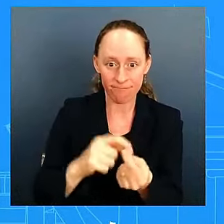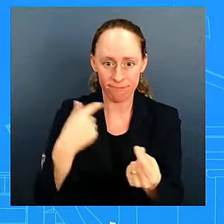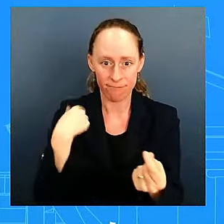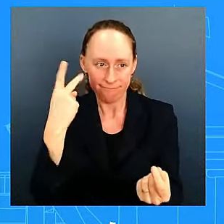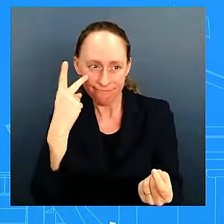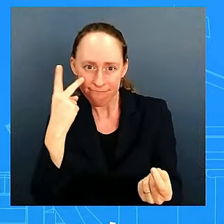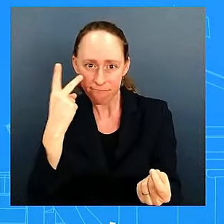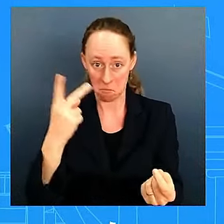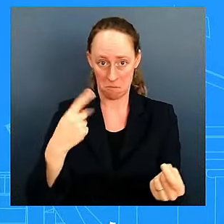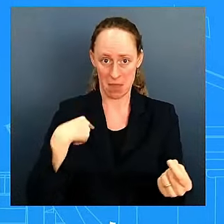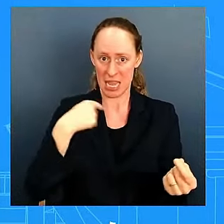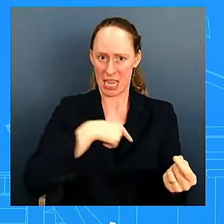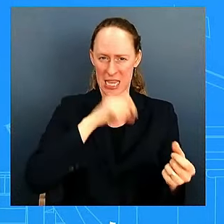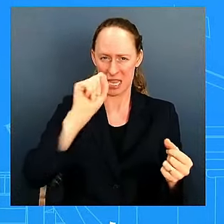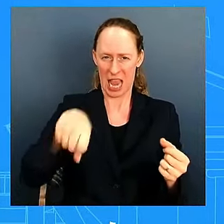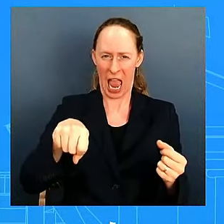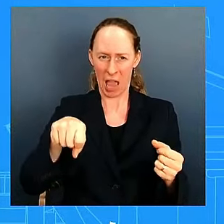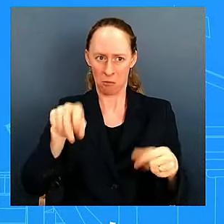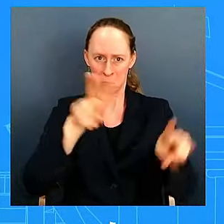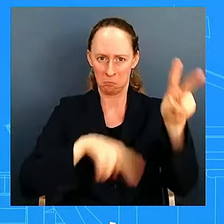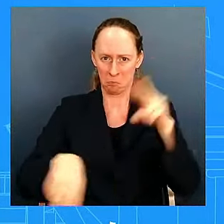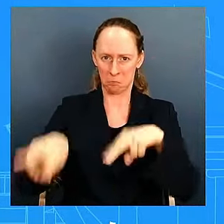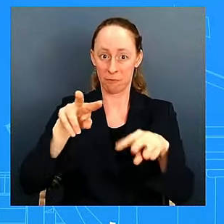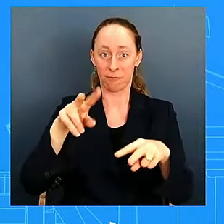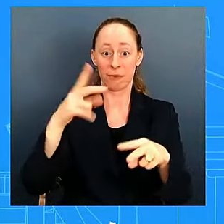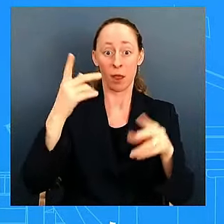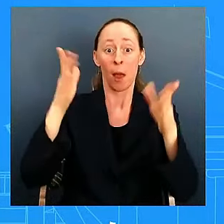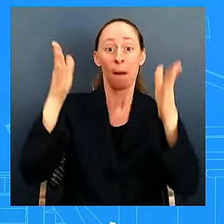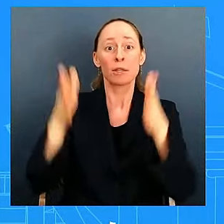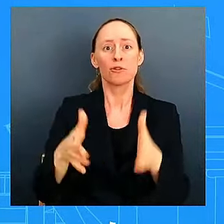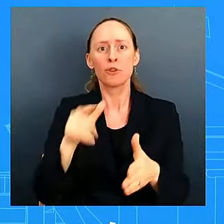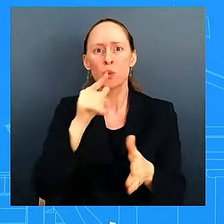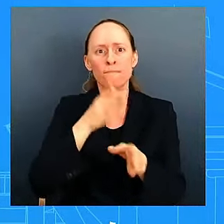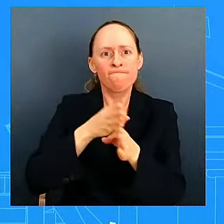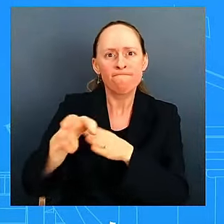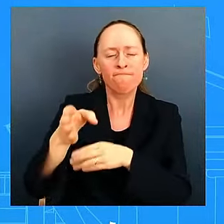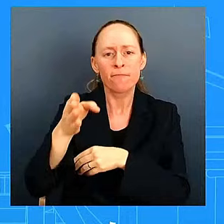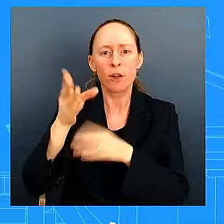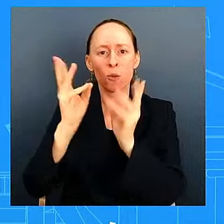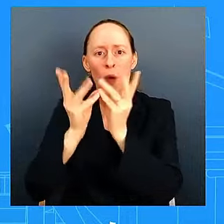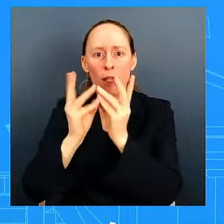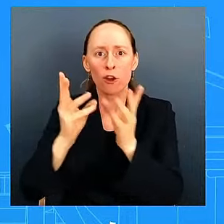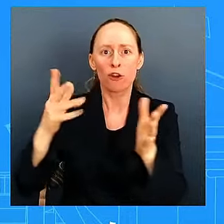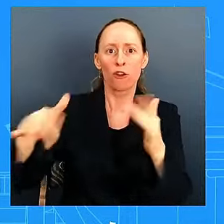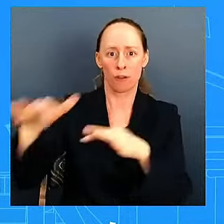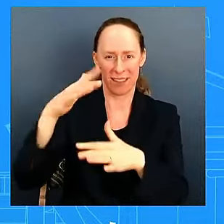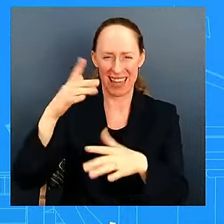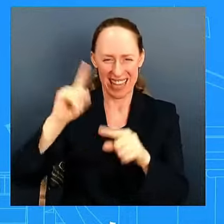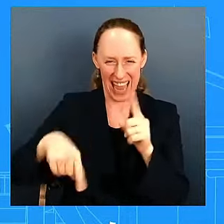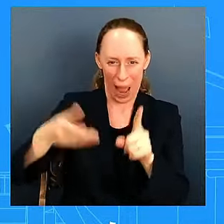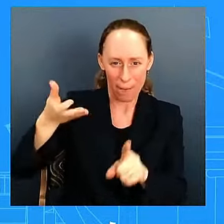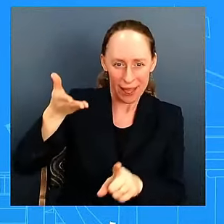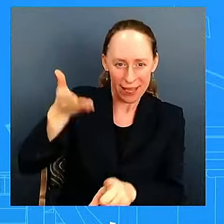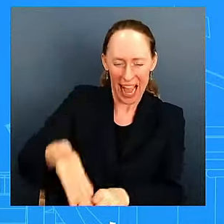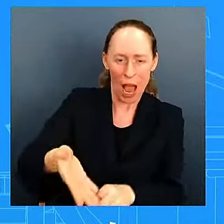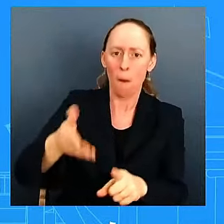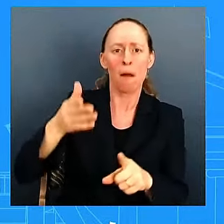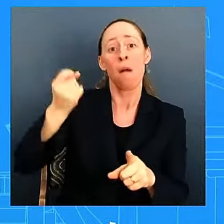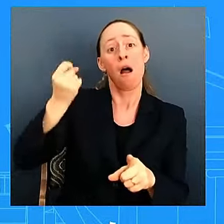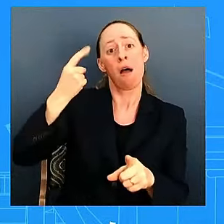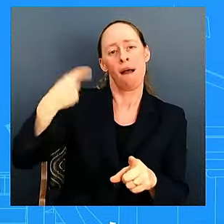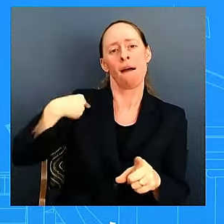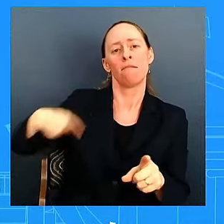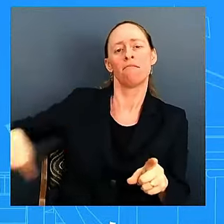having the resources in the southeast already was very beneficial for all the states in the region you mentioned the importance of setting expectations right so